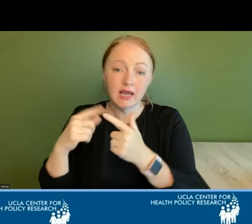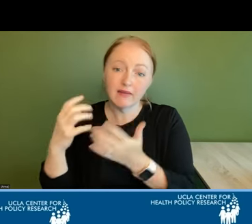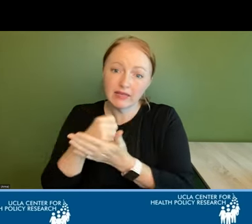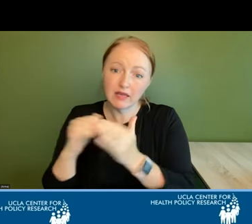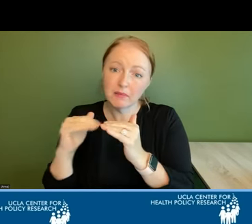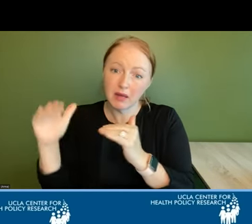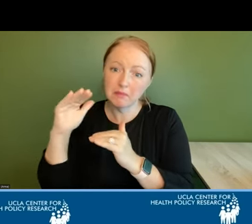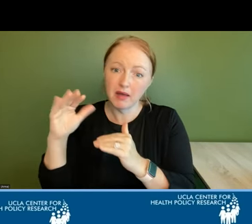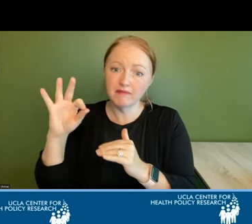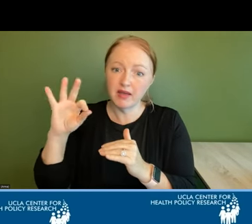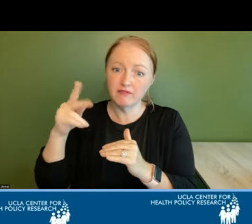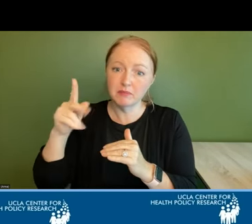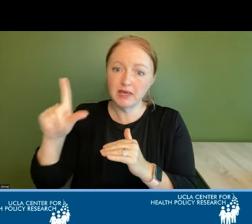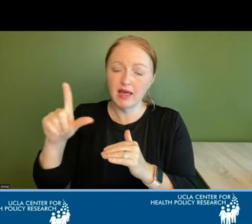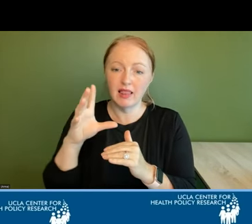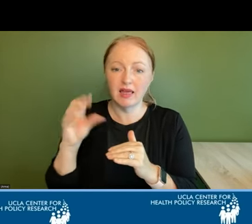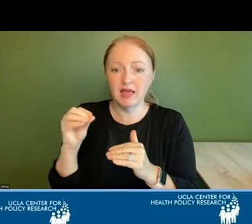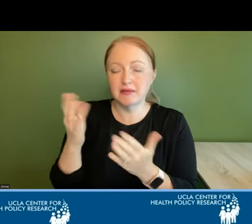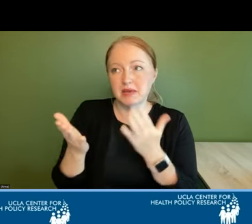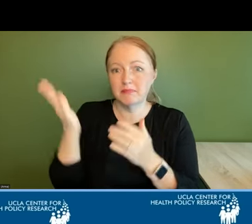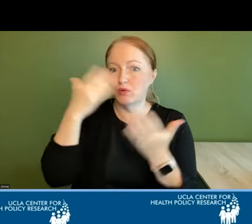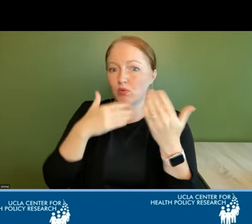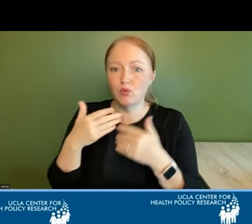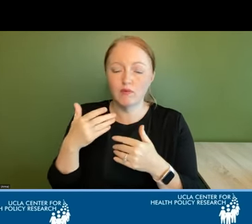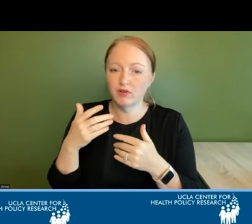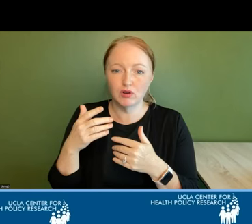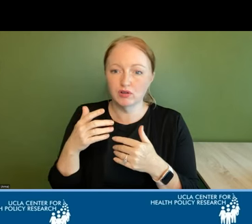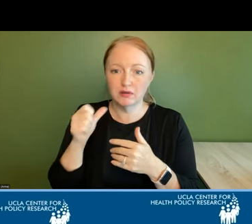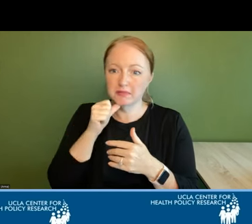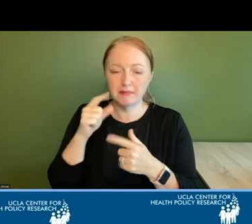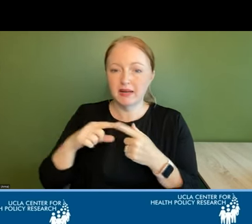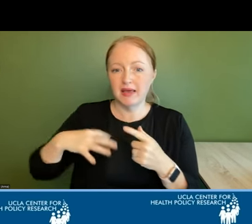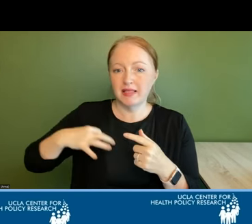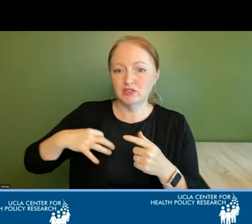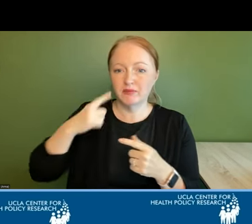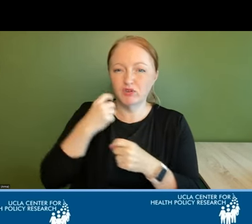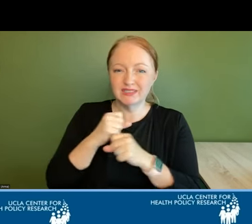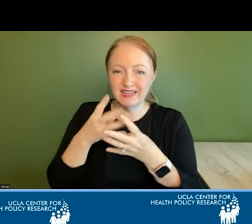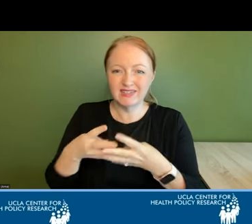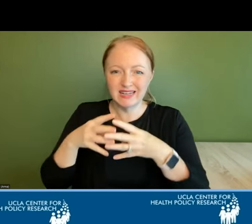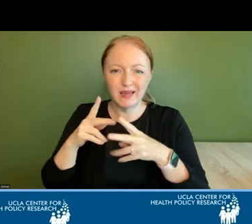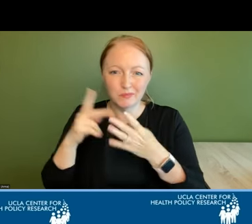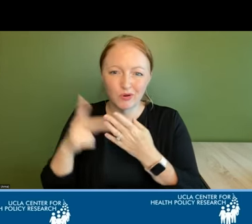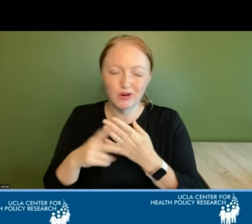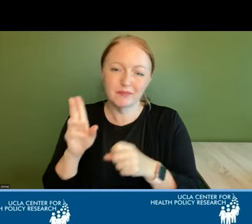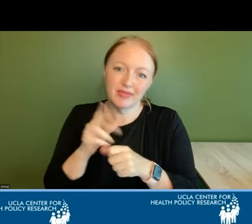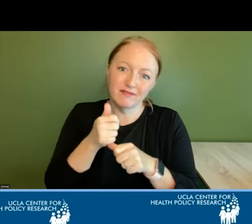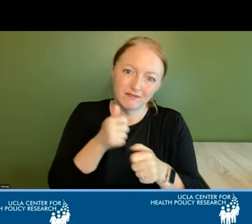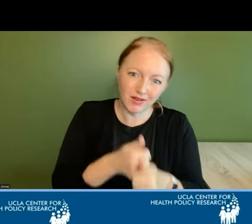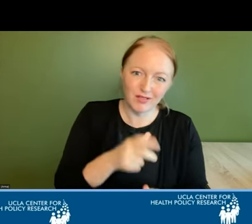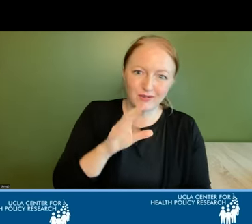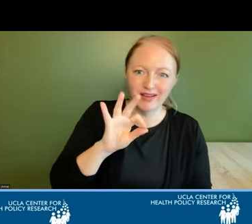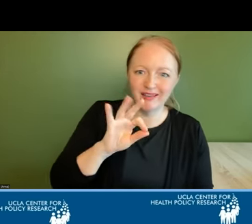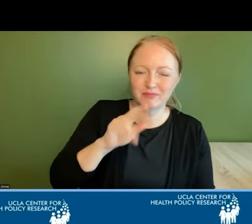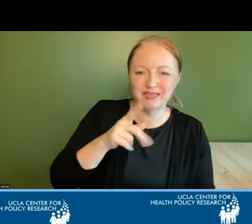above the fpl and thus may be overlooked and may not be eligible for safety net programs that use the fpl as